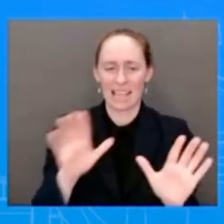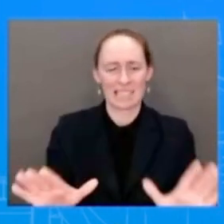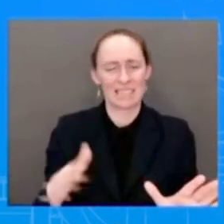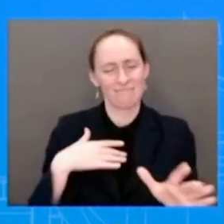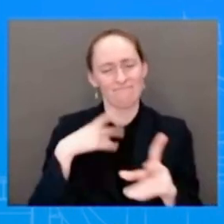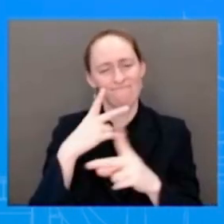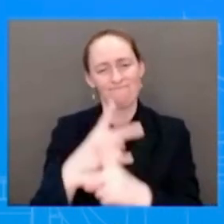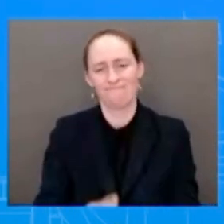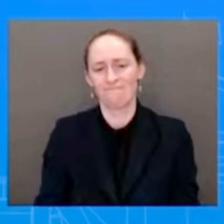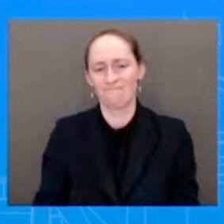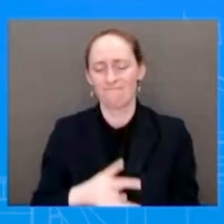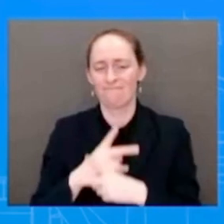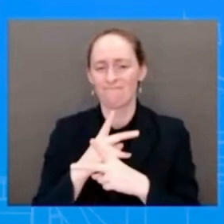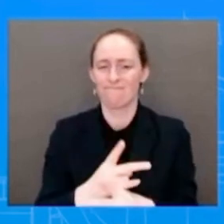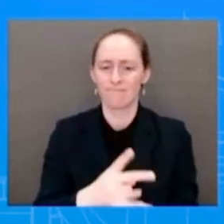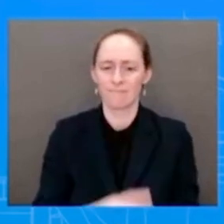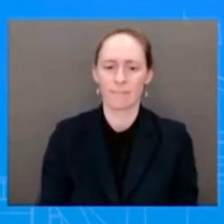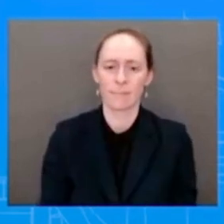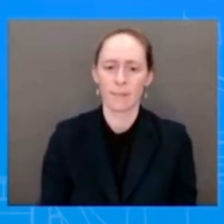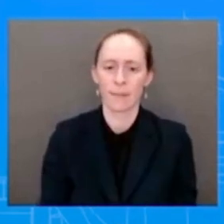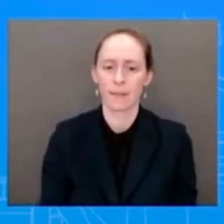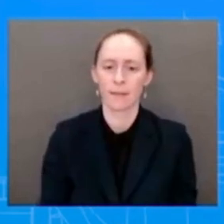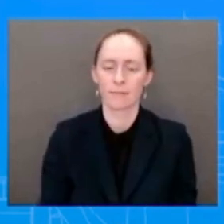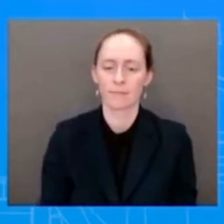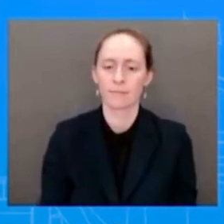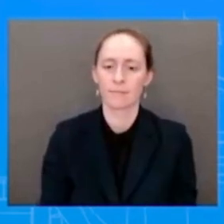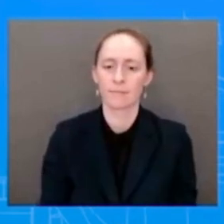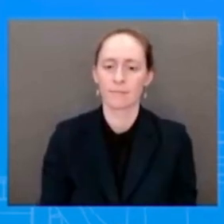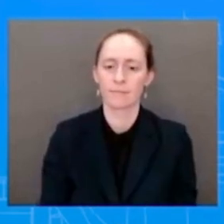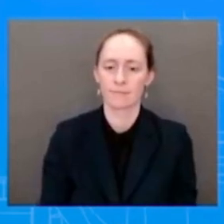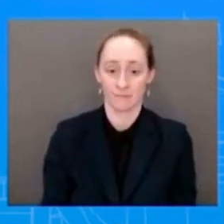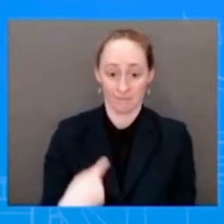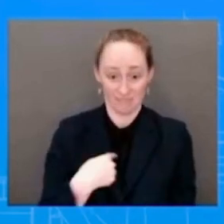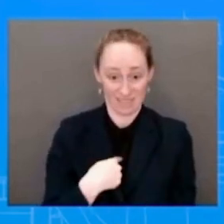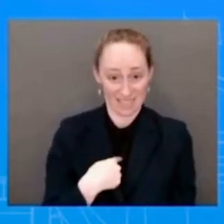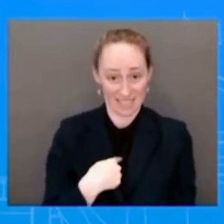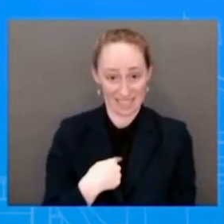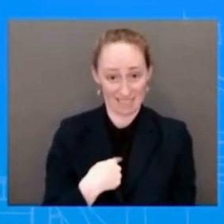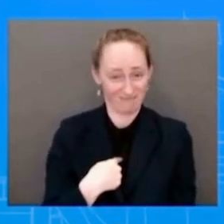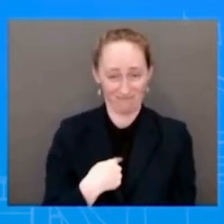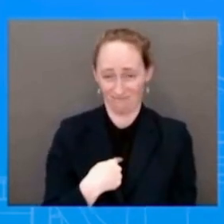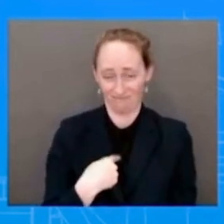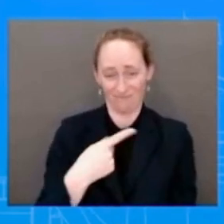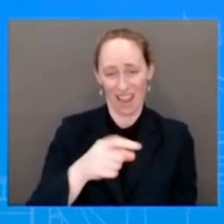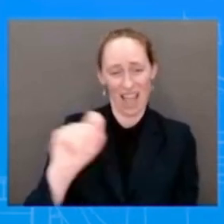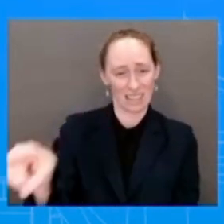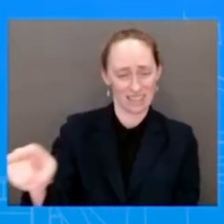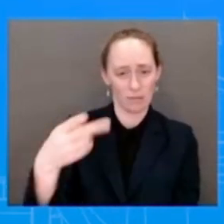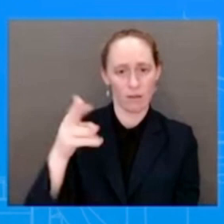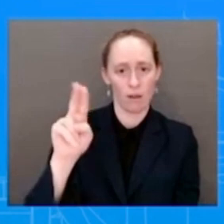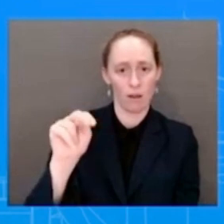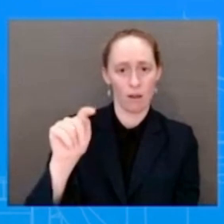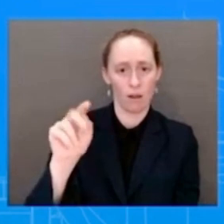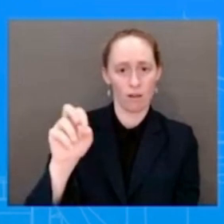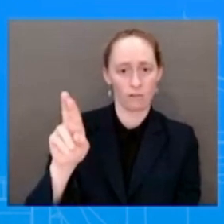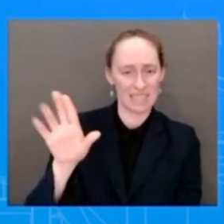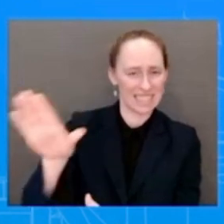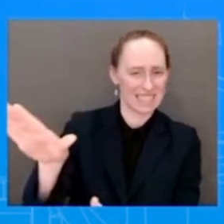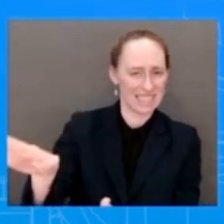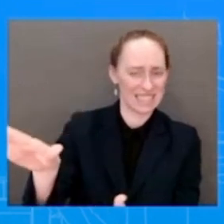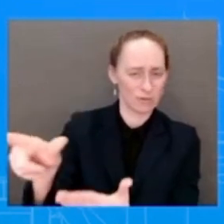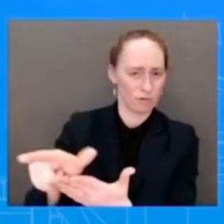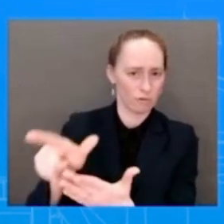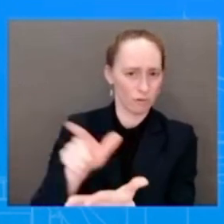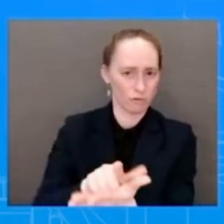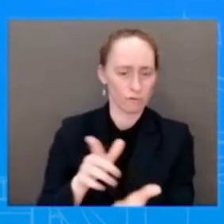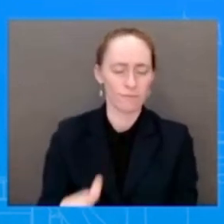for Hunter Biden's personal representative, their representative, to speak to. I'm just not going to speak to it from here. Is this something the White House knew about